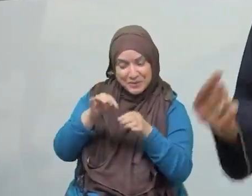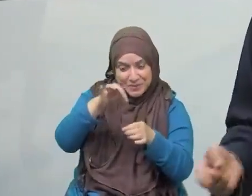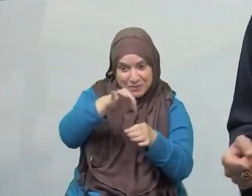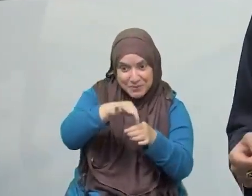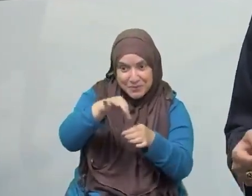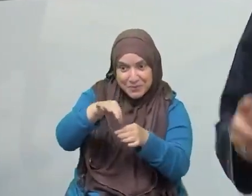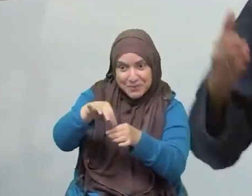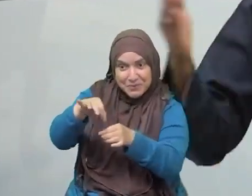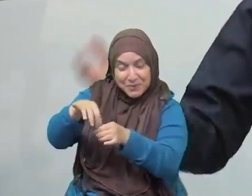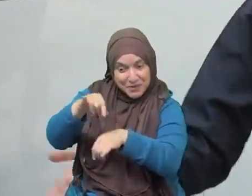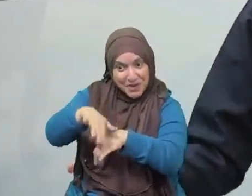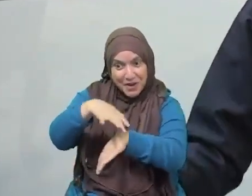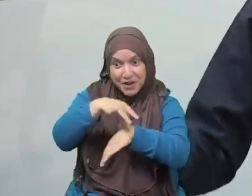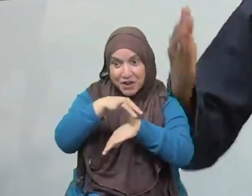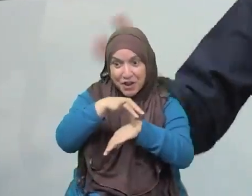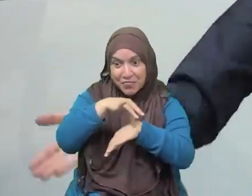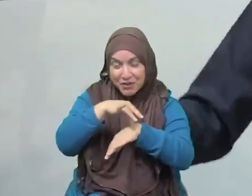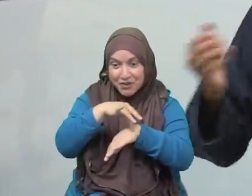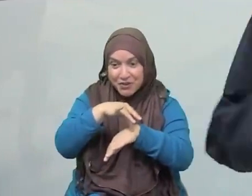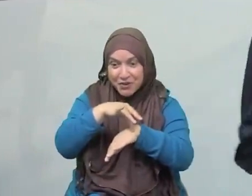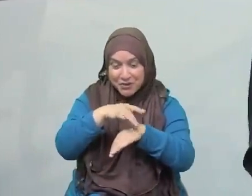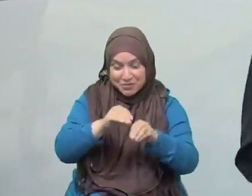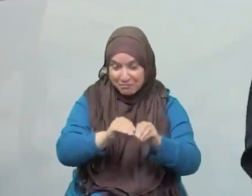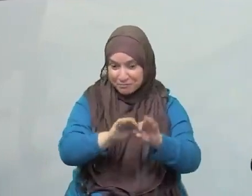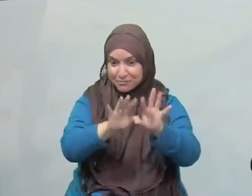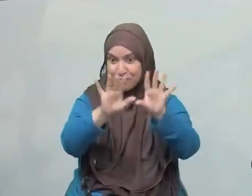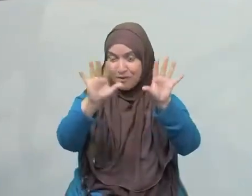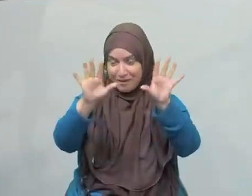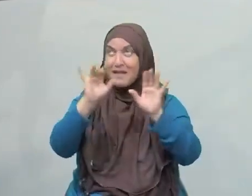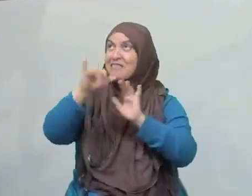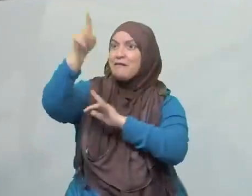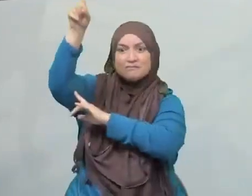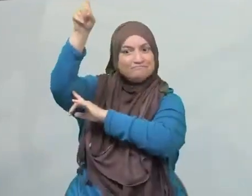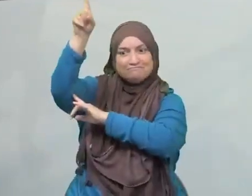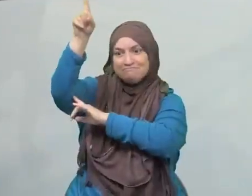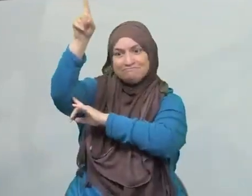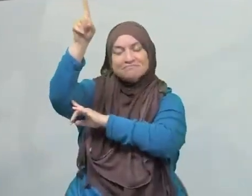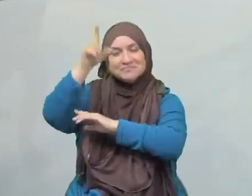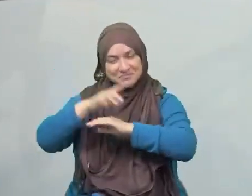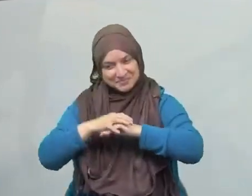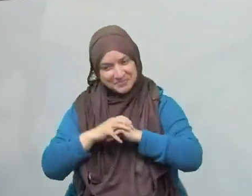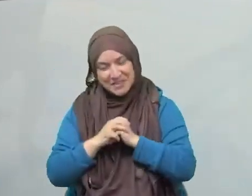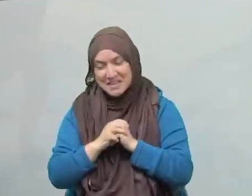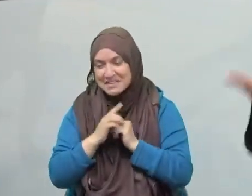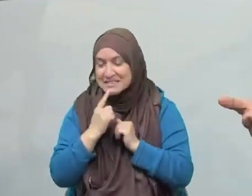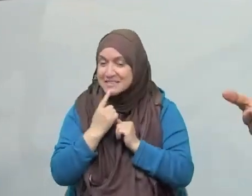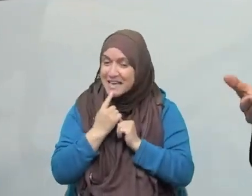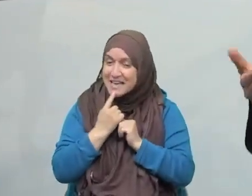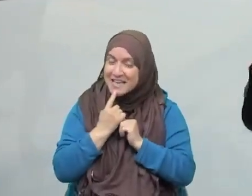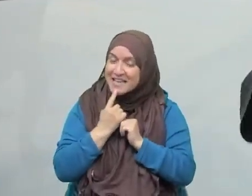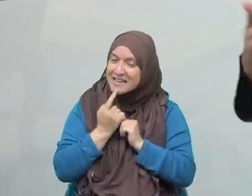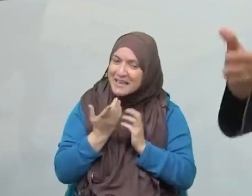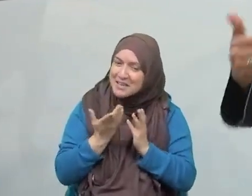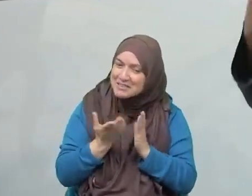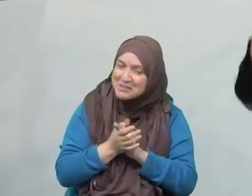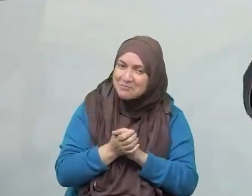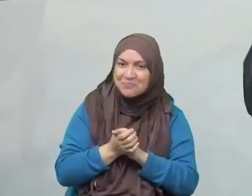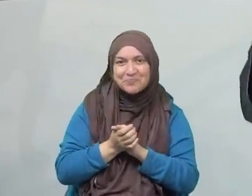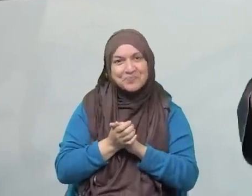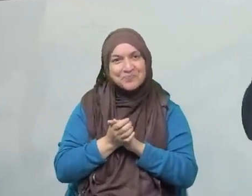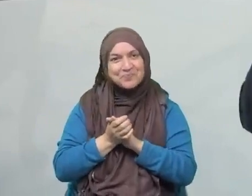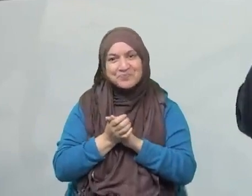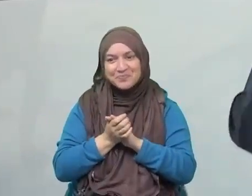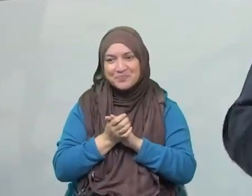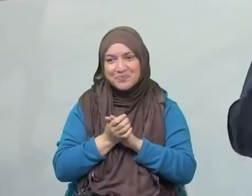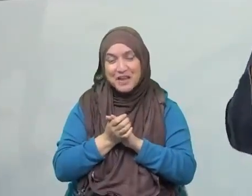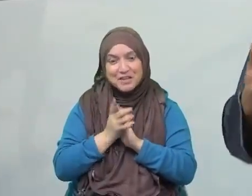ilaha illallah. And then you find ahadith Uday ibn Ka'ab radiallahu ta'ala anhu, where he asked the Prophet sallallahu alayhi wa sallam how much of his